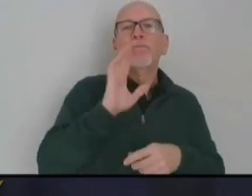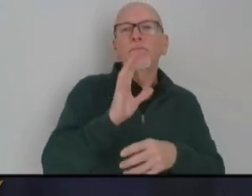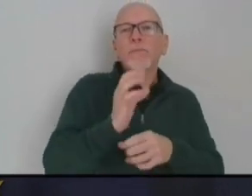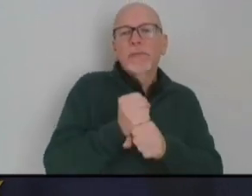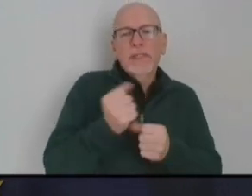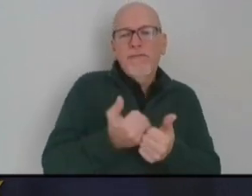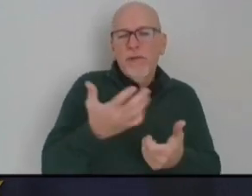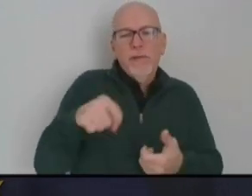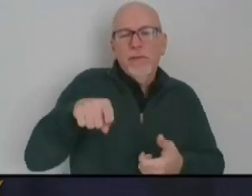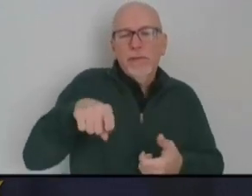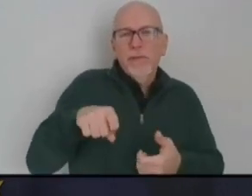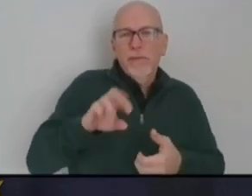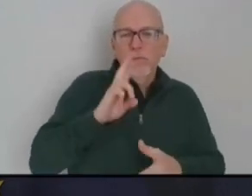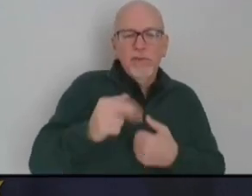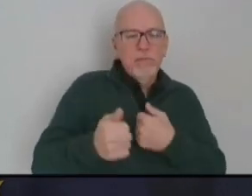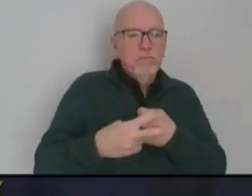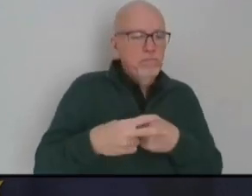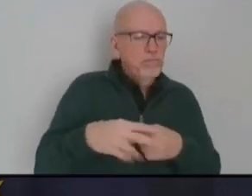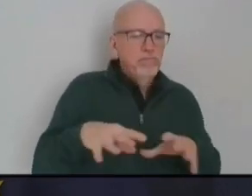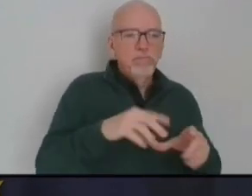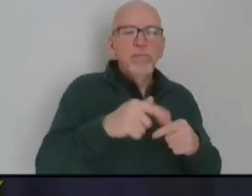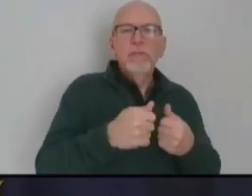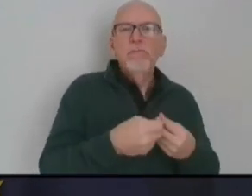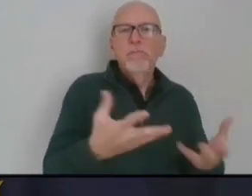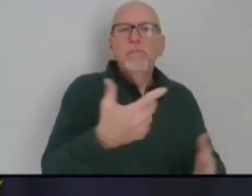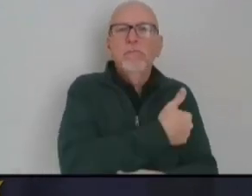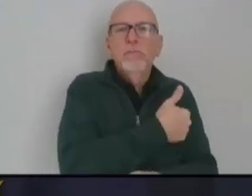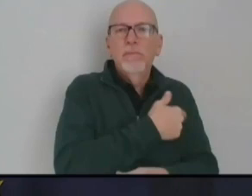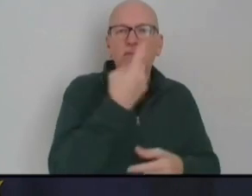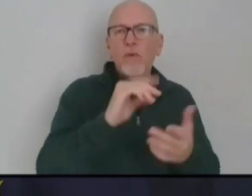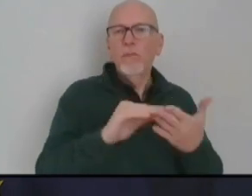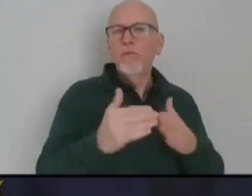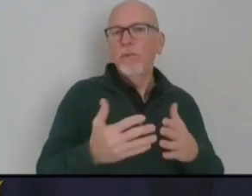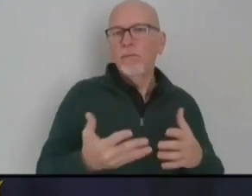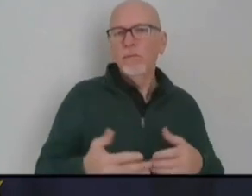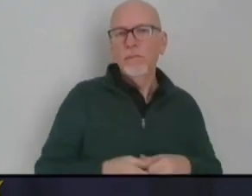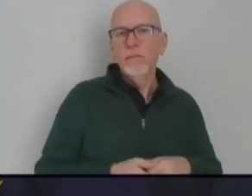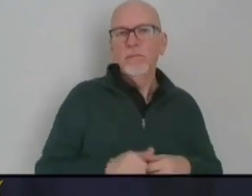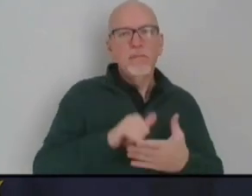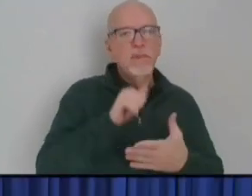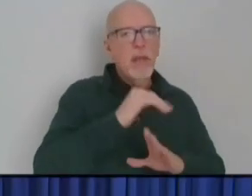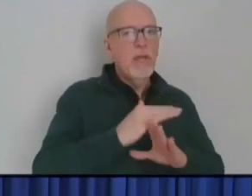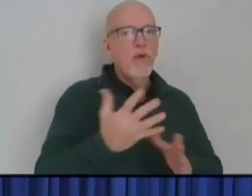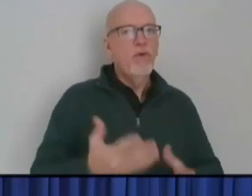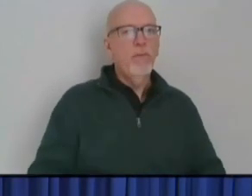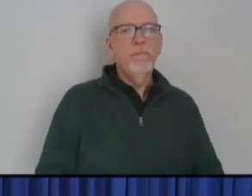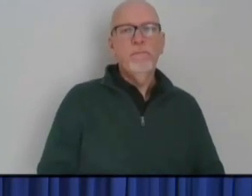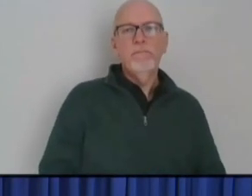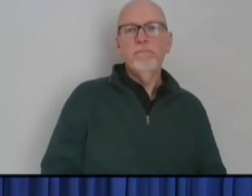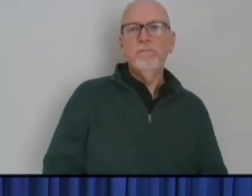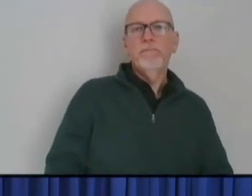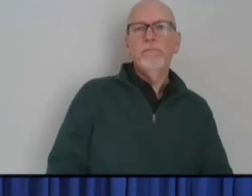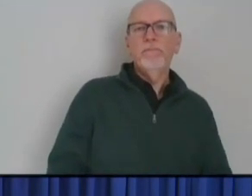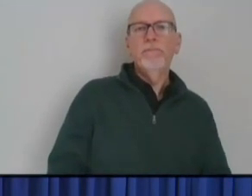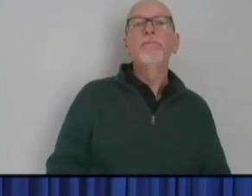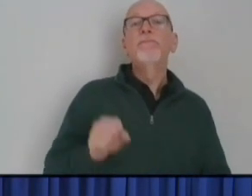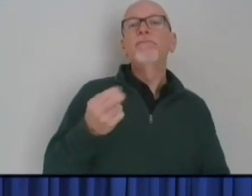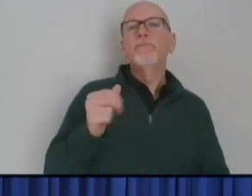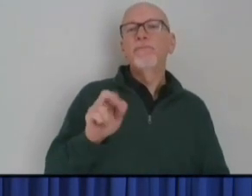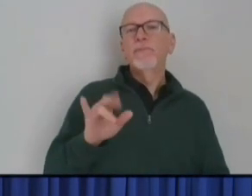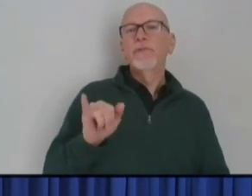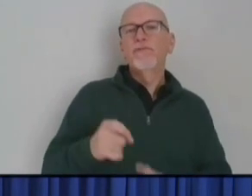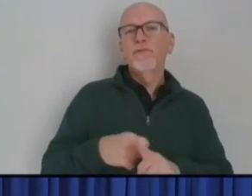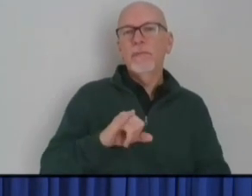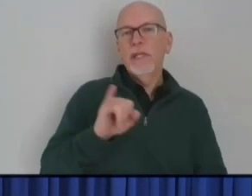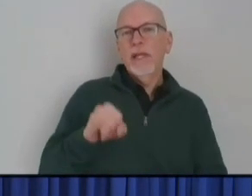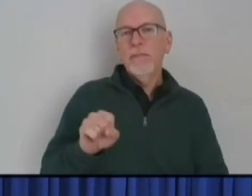in order to provide the vaccine to the community. So that was not a barrier. Gotcha. Sherry with the Indianapolis